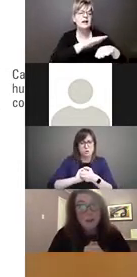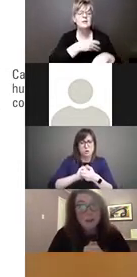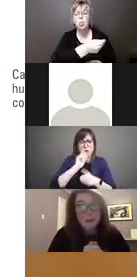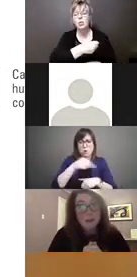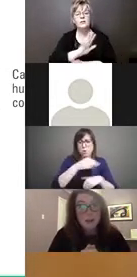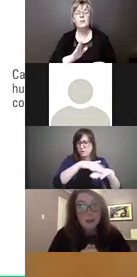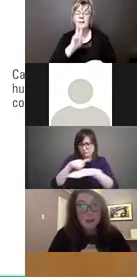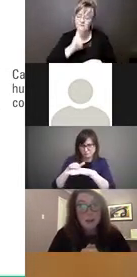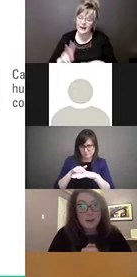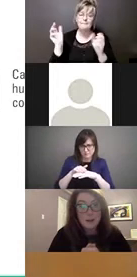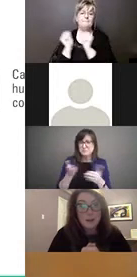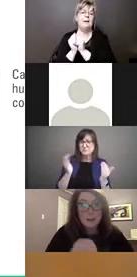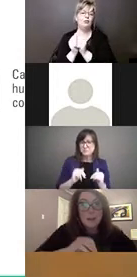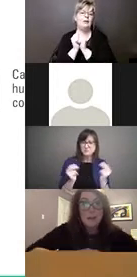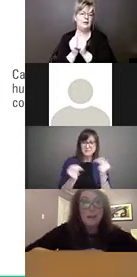next slide.